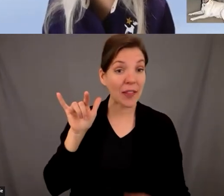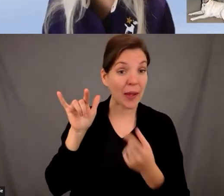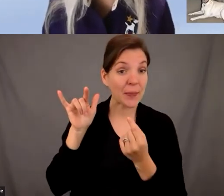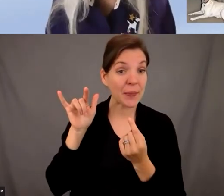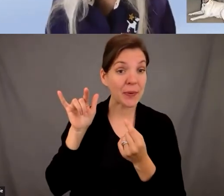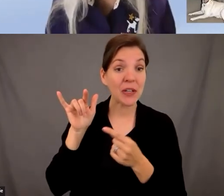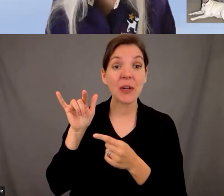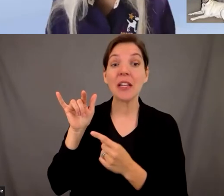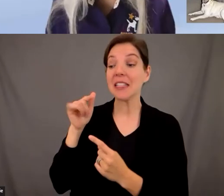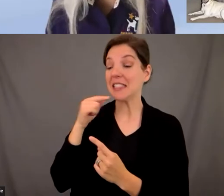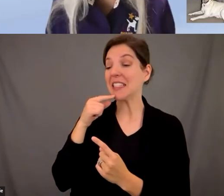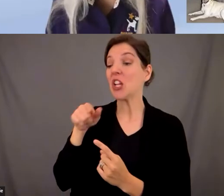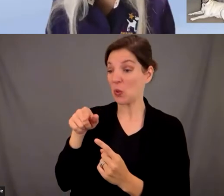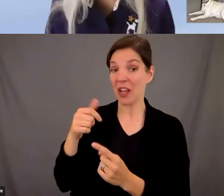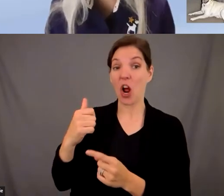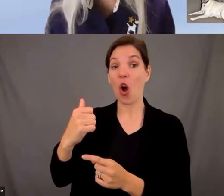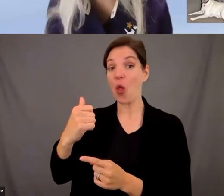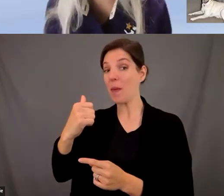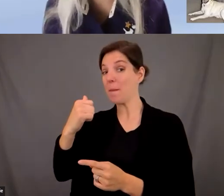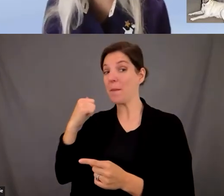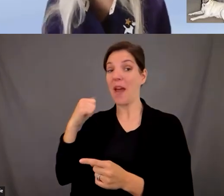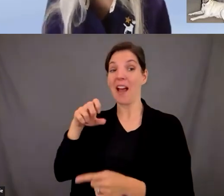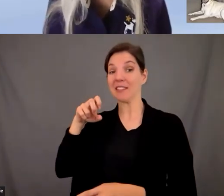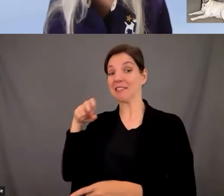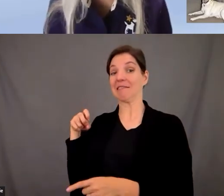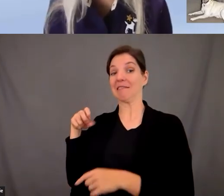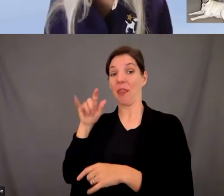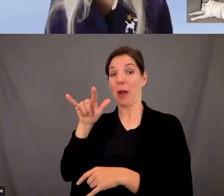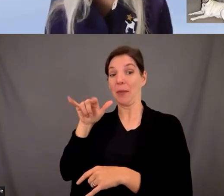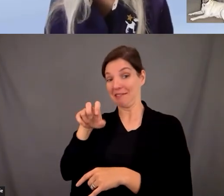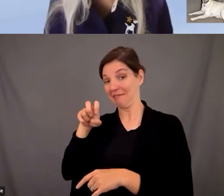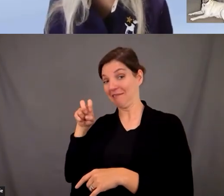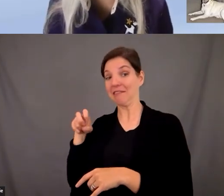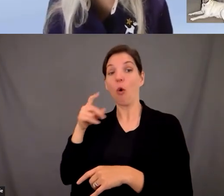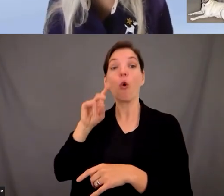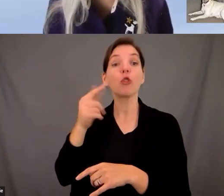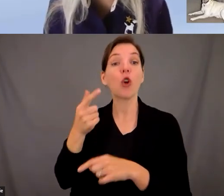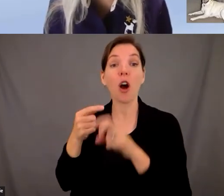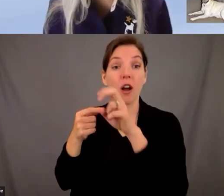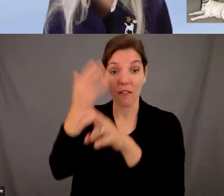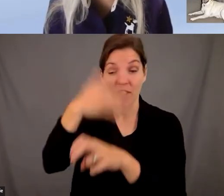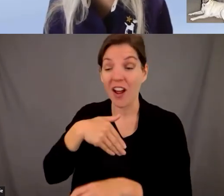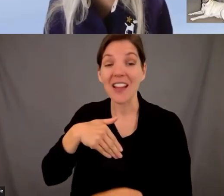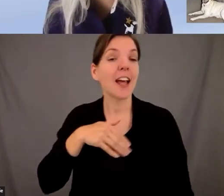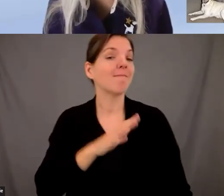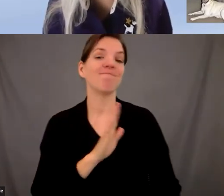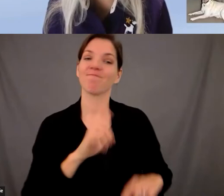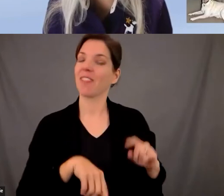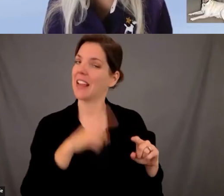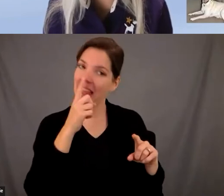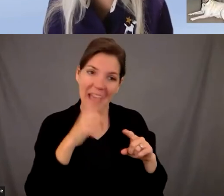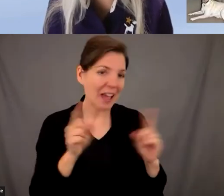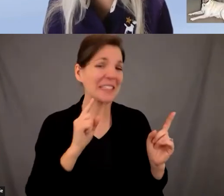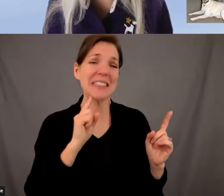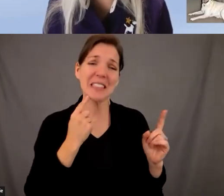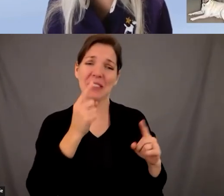either to sit in the back of the plane we would be towards the front but they said their allergy was severe so what the airline did was they gave them